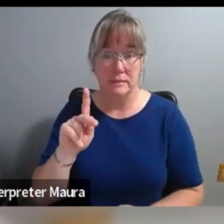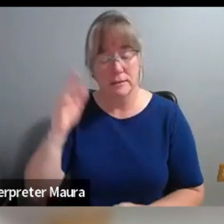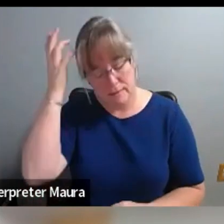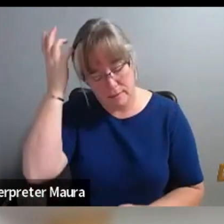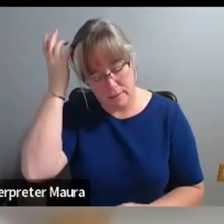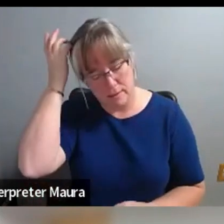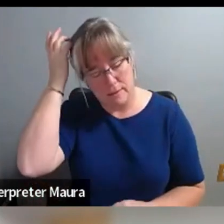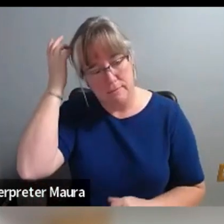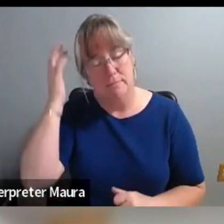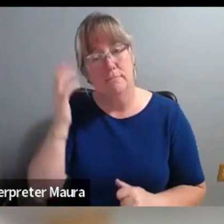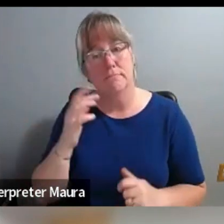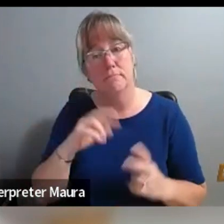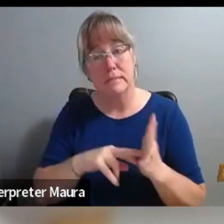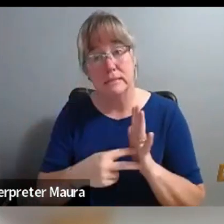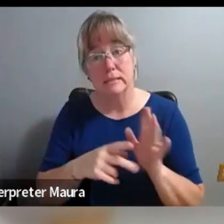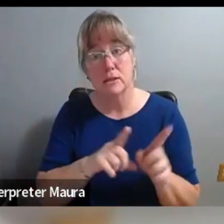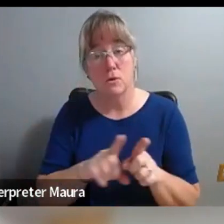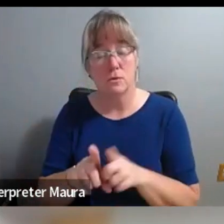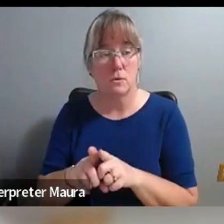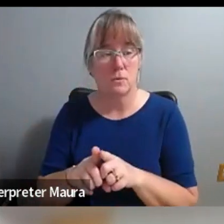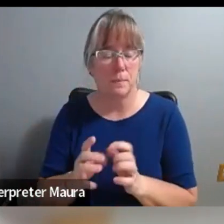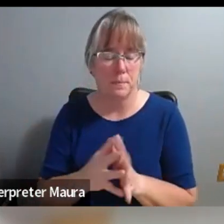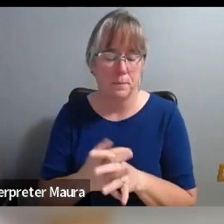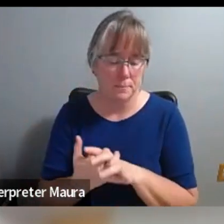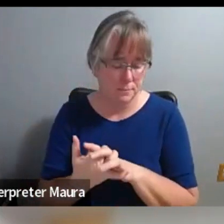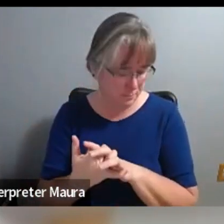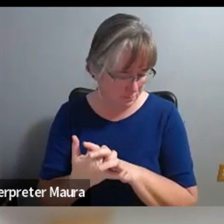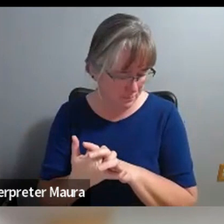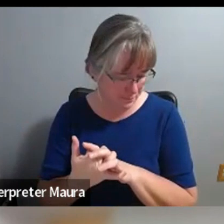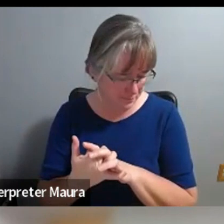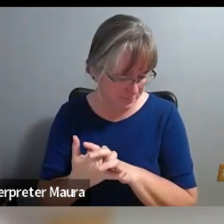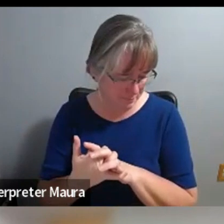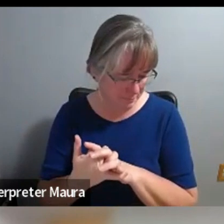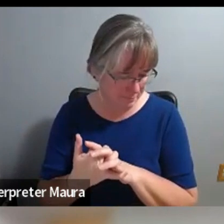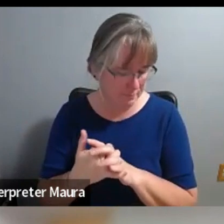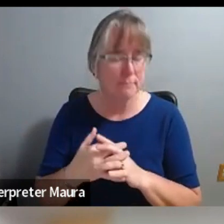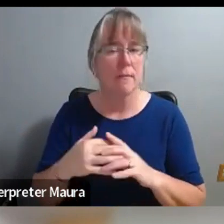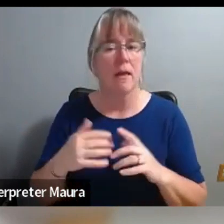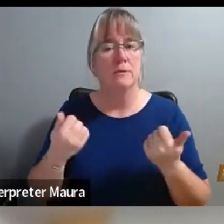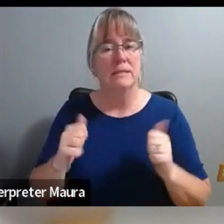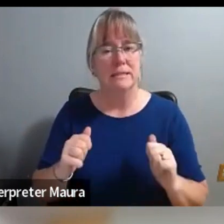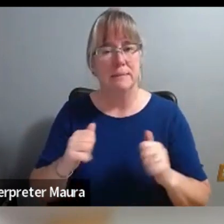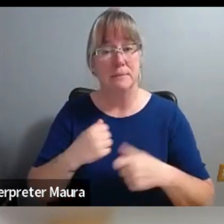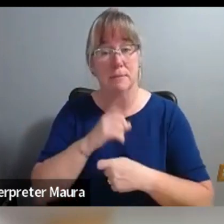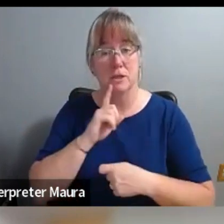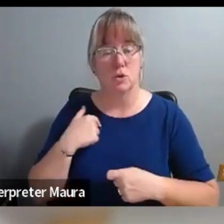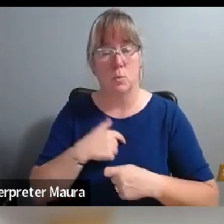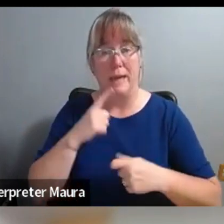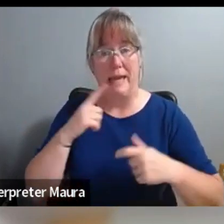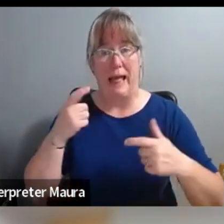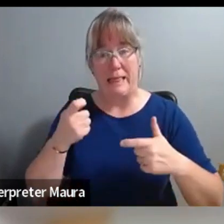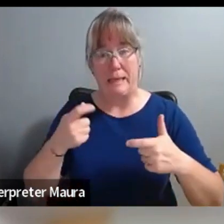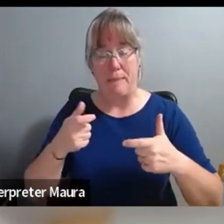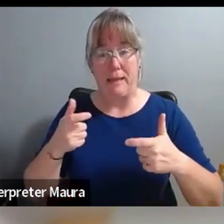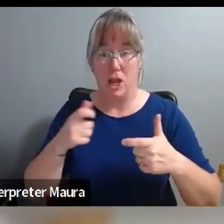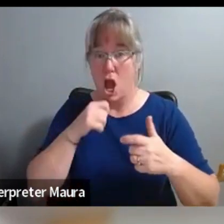an attempt, I think, to, to make sure that we just didn't go too far afield. You know what I mean? Let's not burn the